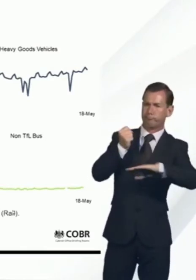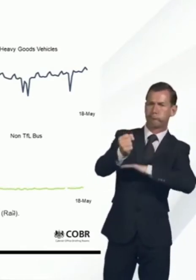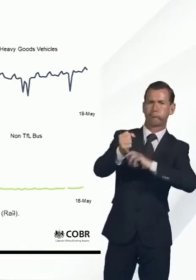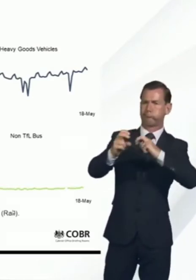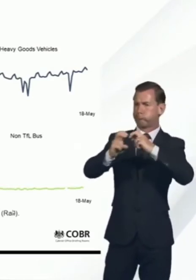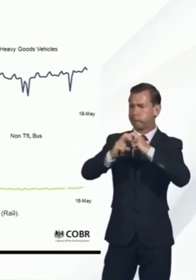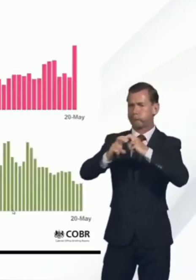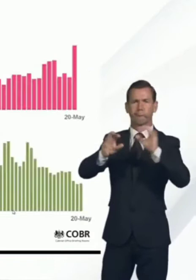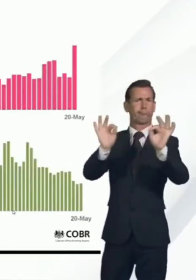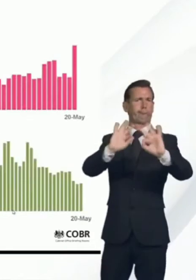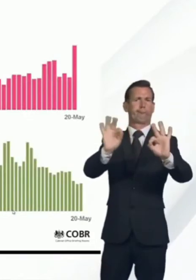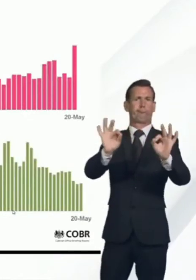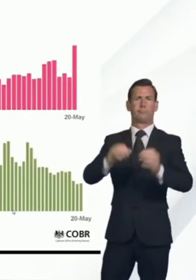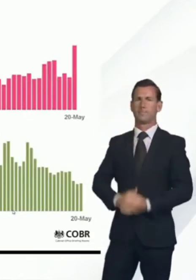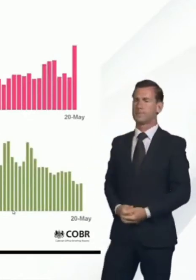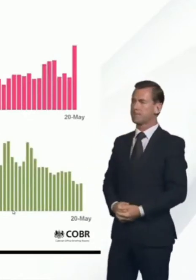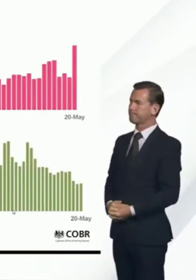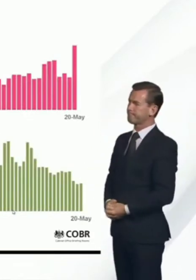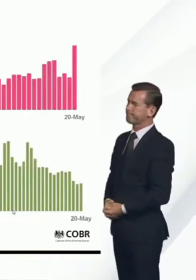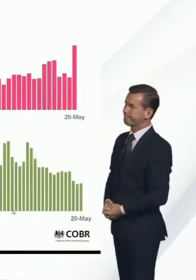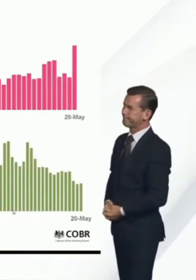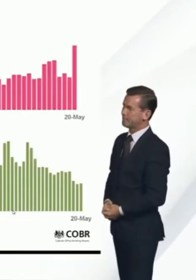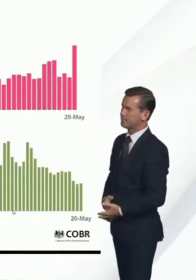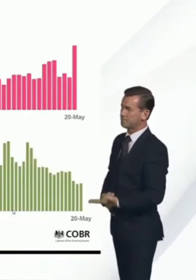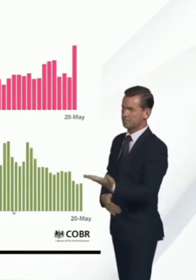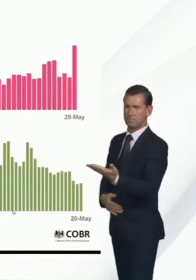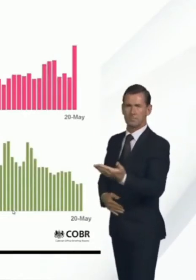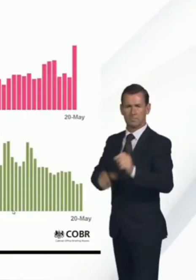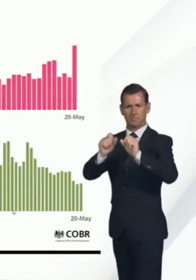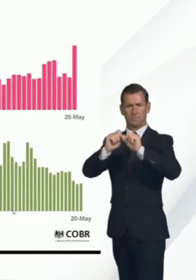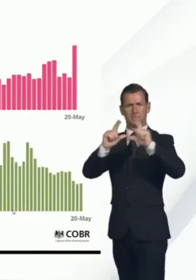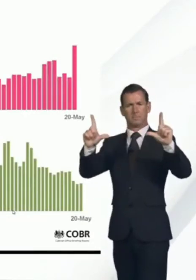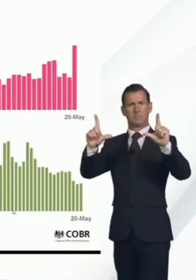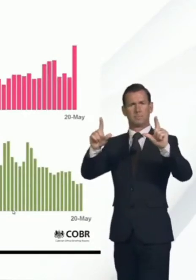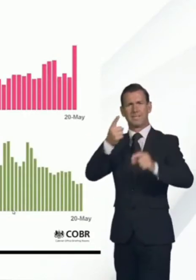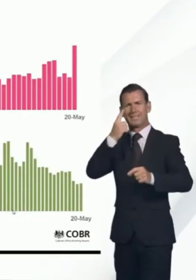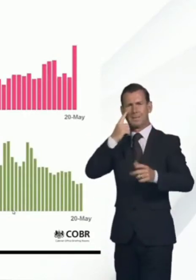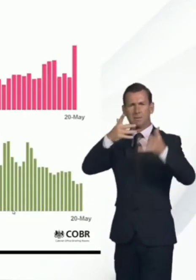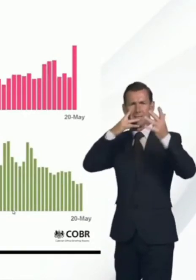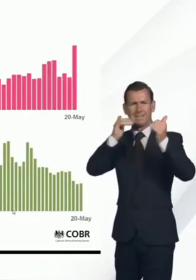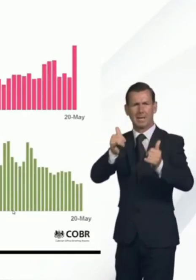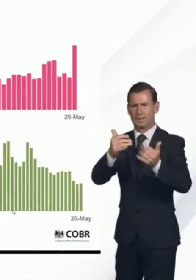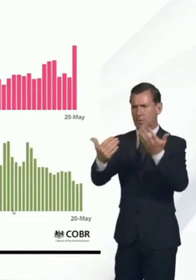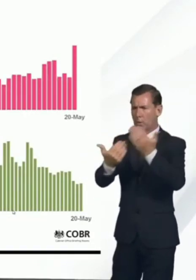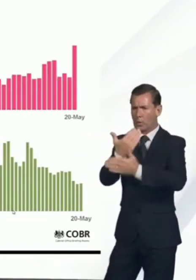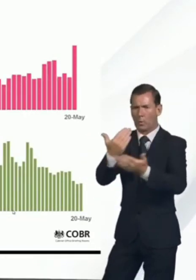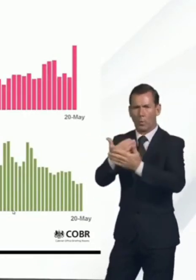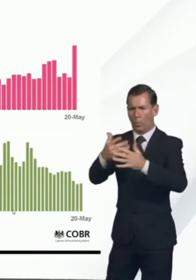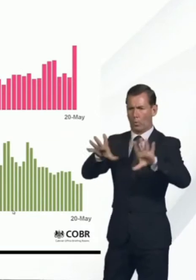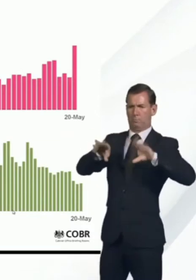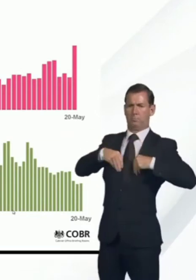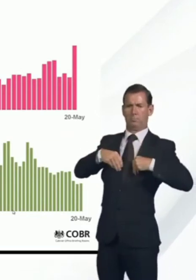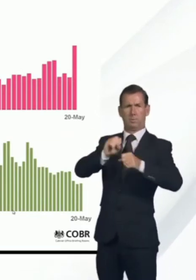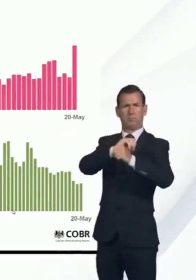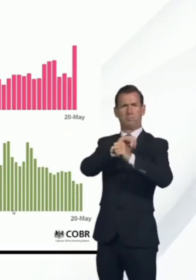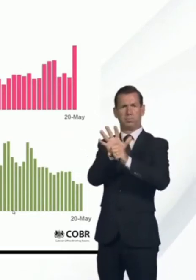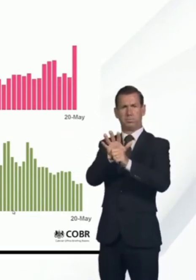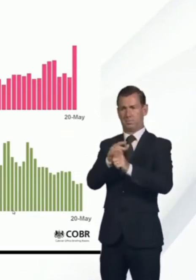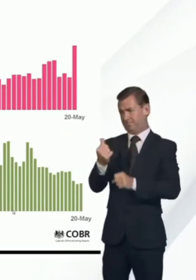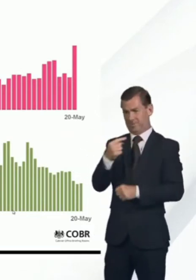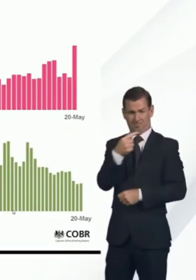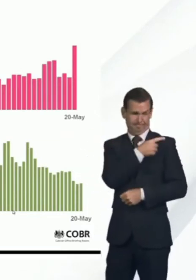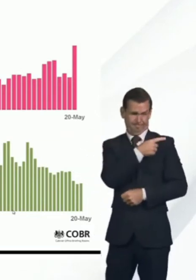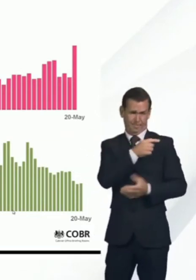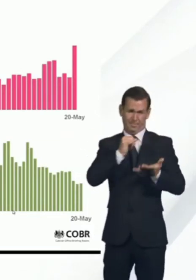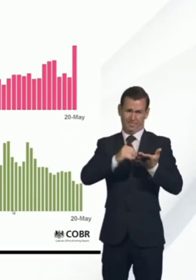On the next slide, we start to look at testing and the number of new cases that are test positive. And as you've heard from the